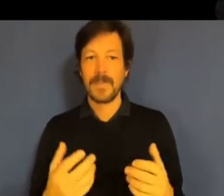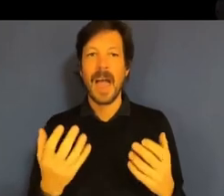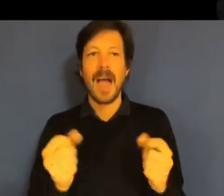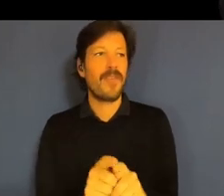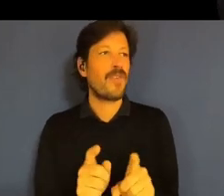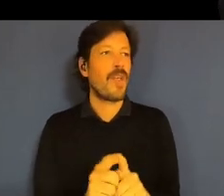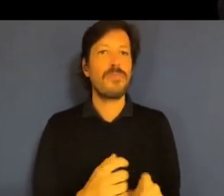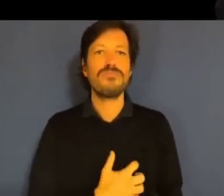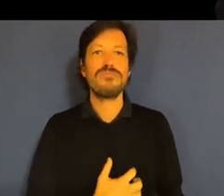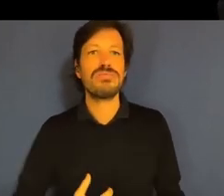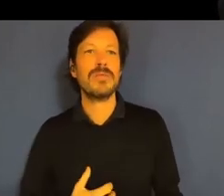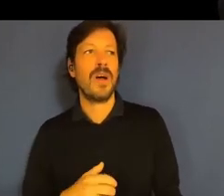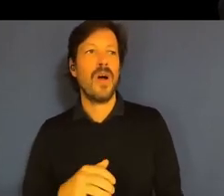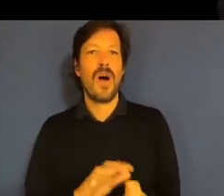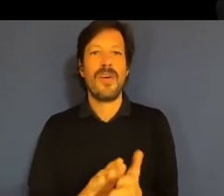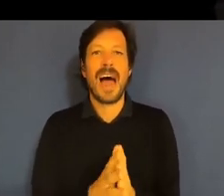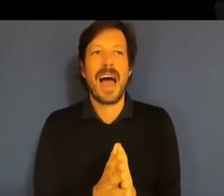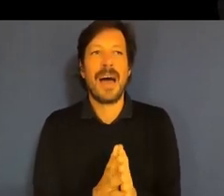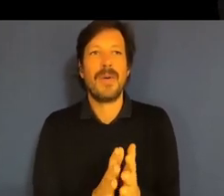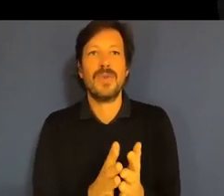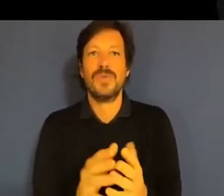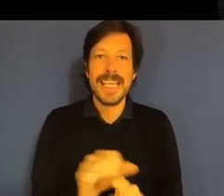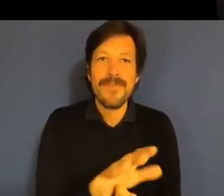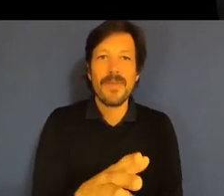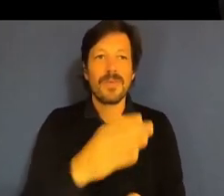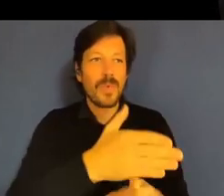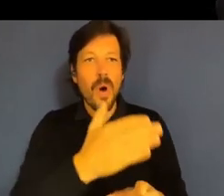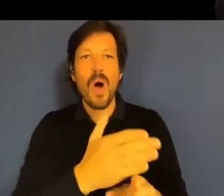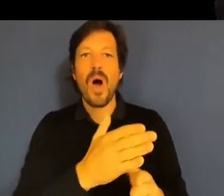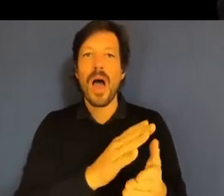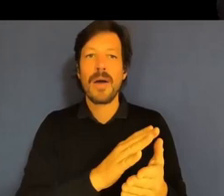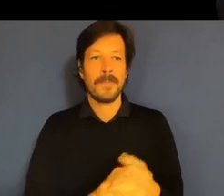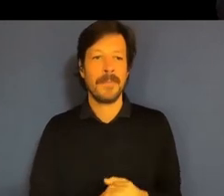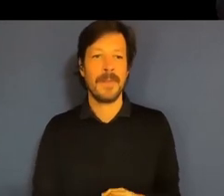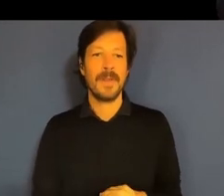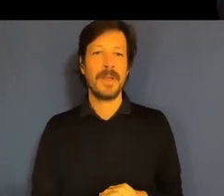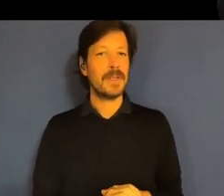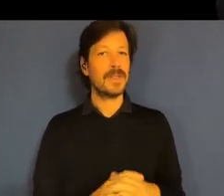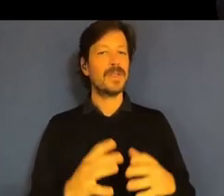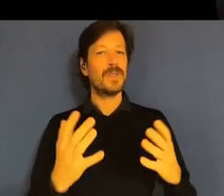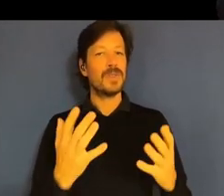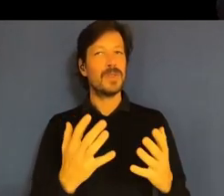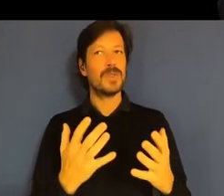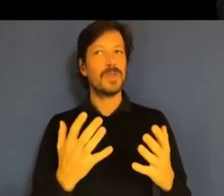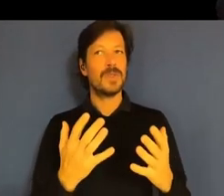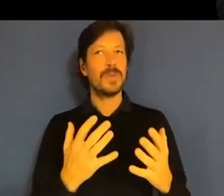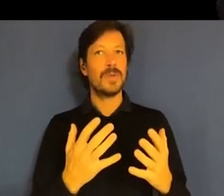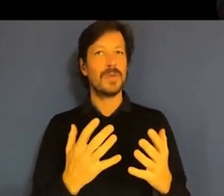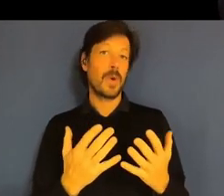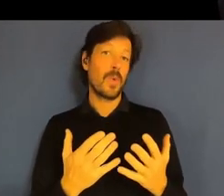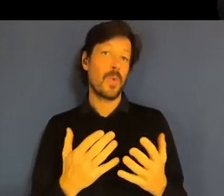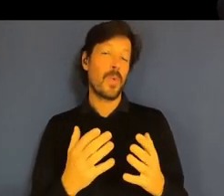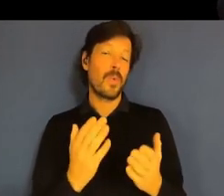do your business, how you influence people, how you influence outcomes. So what you want is those... And we've got a big demographic challenge